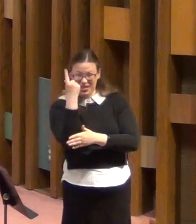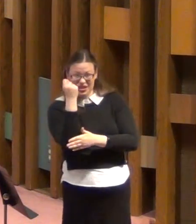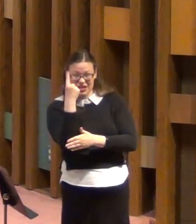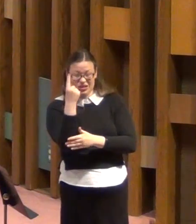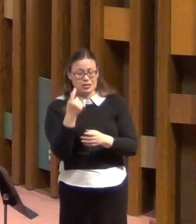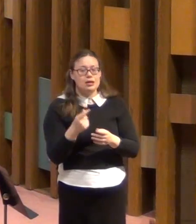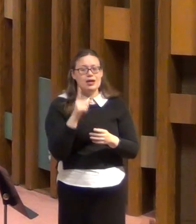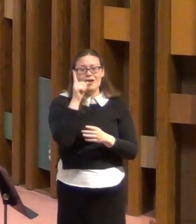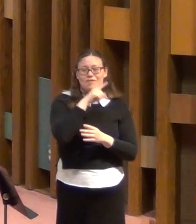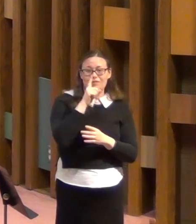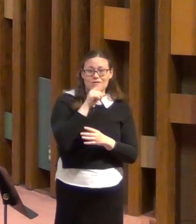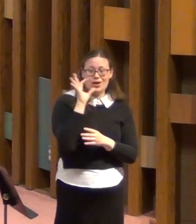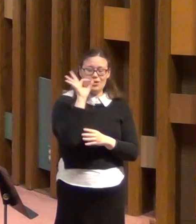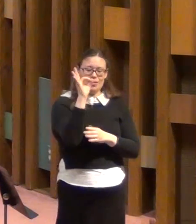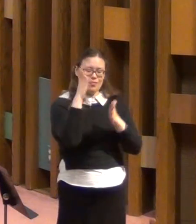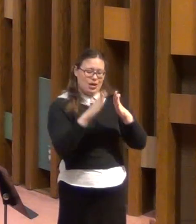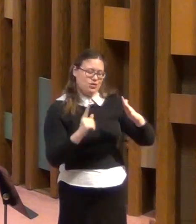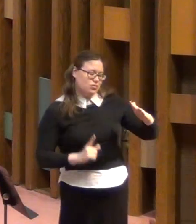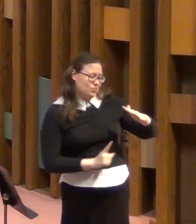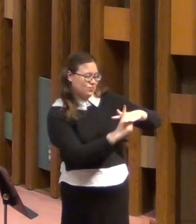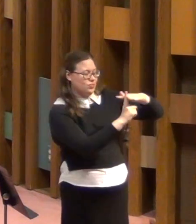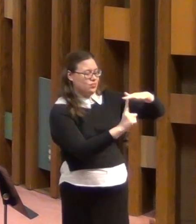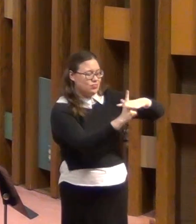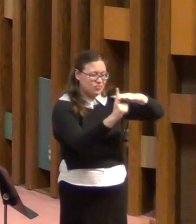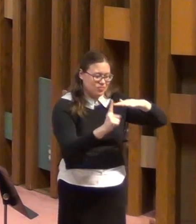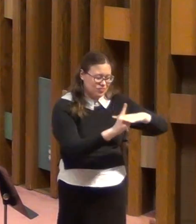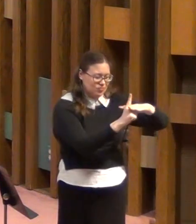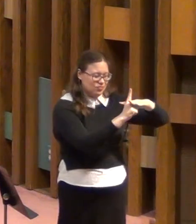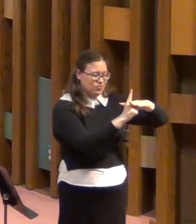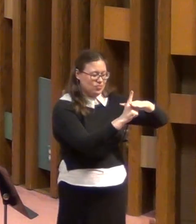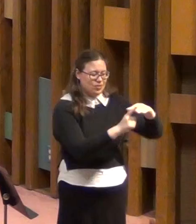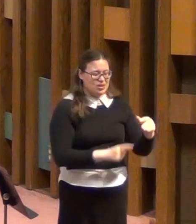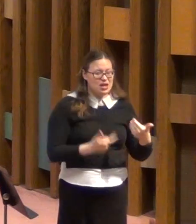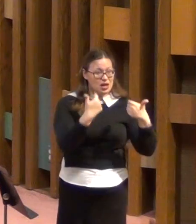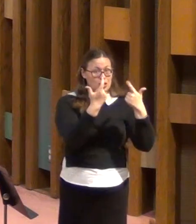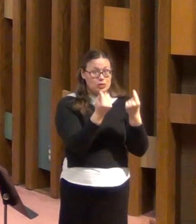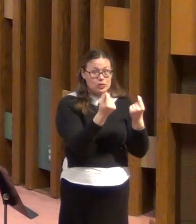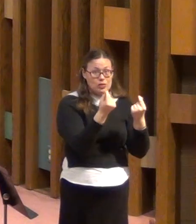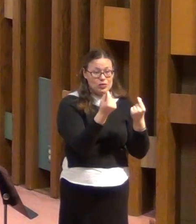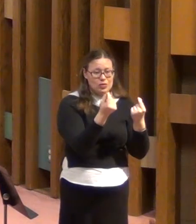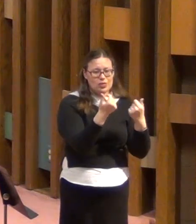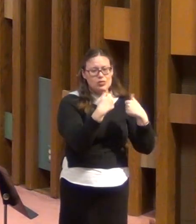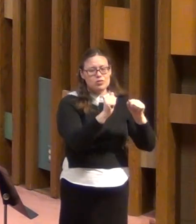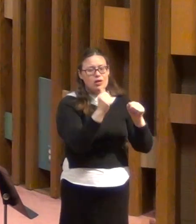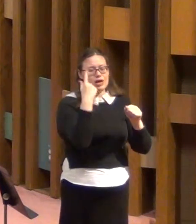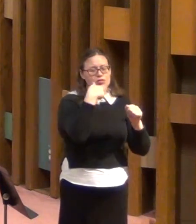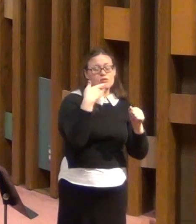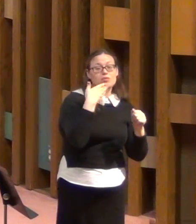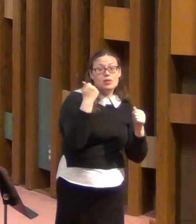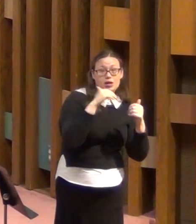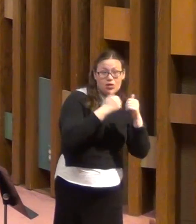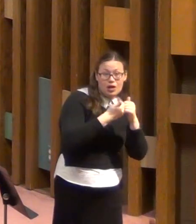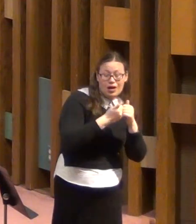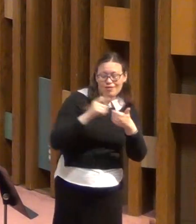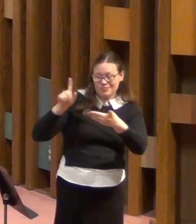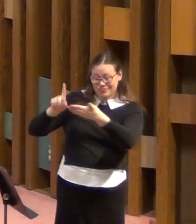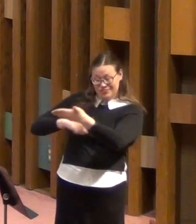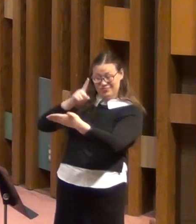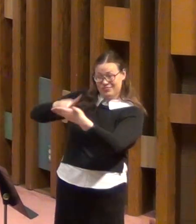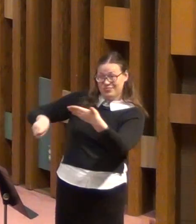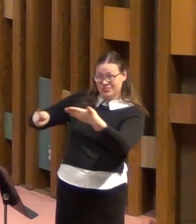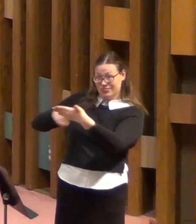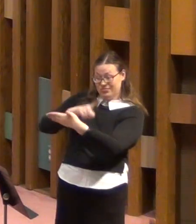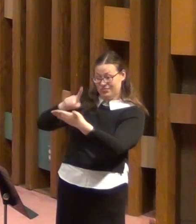false teachers in the church in Corinth kept trying to elevate themselves by dragging Paul down.